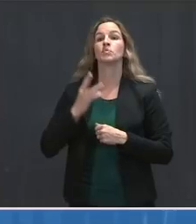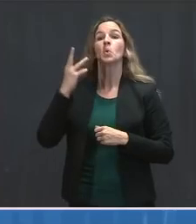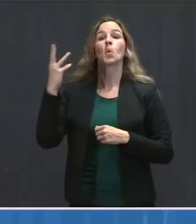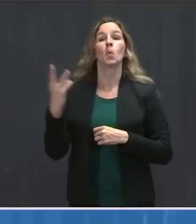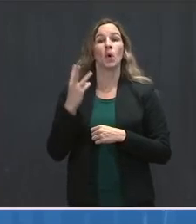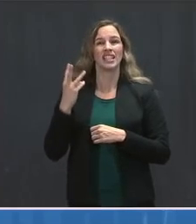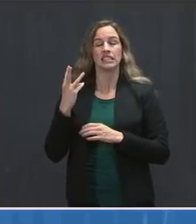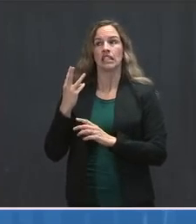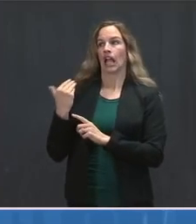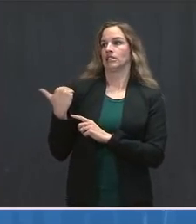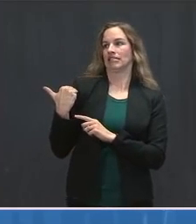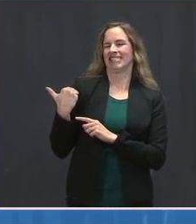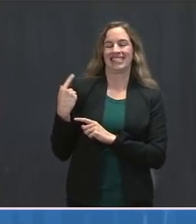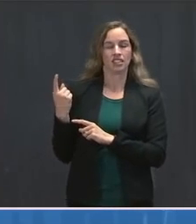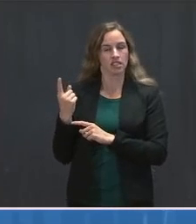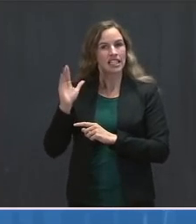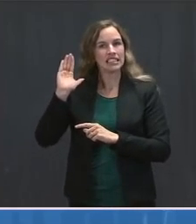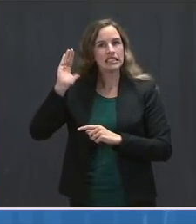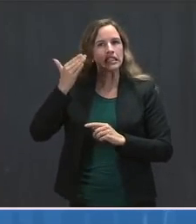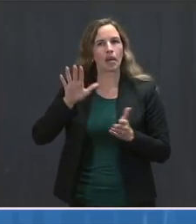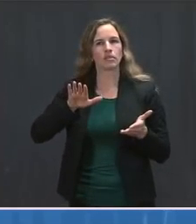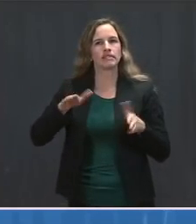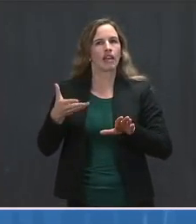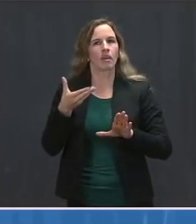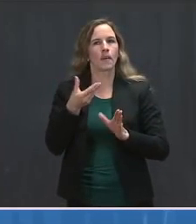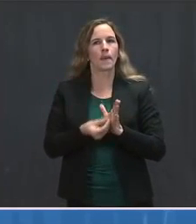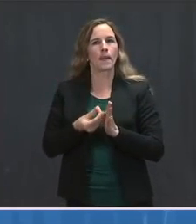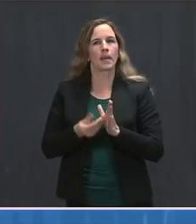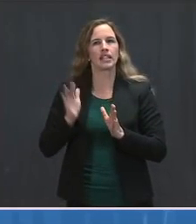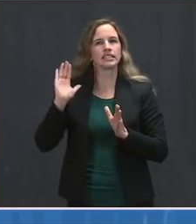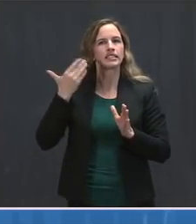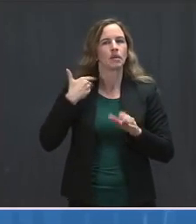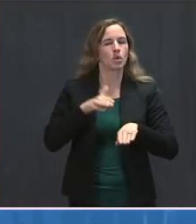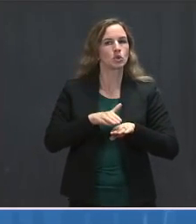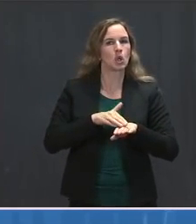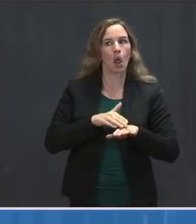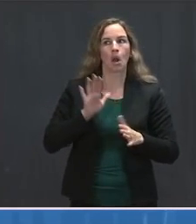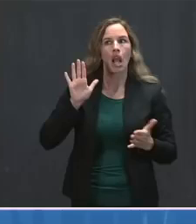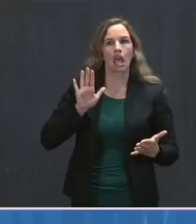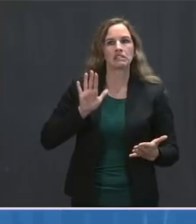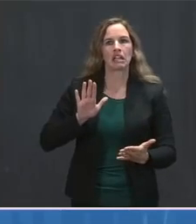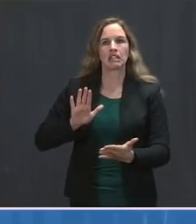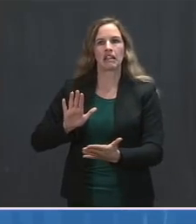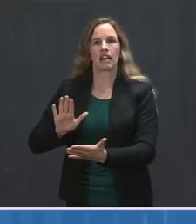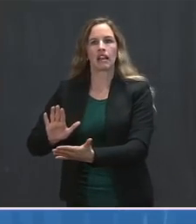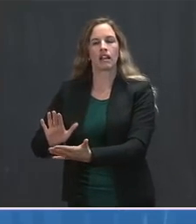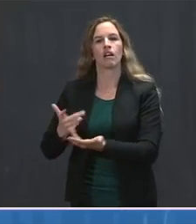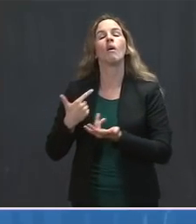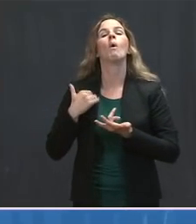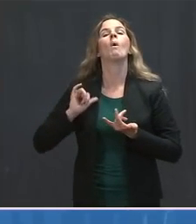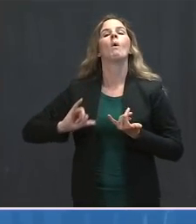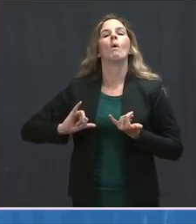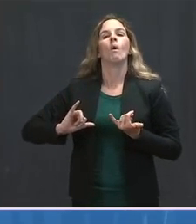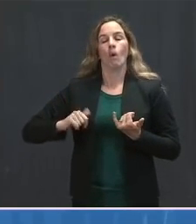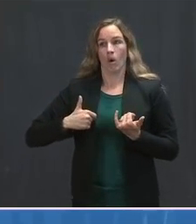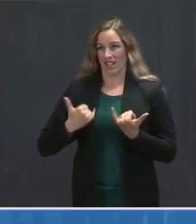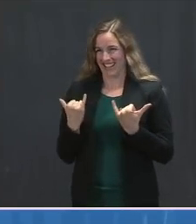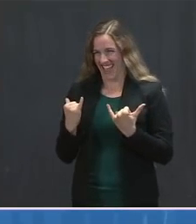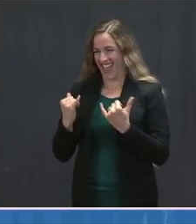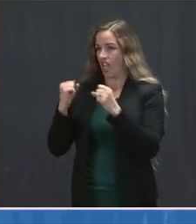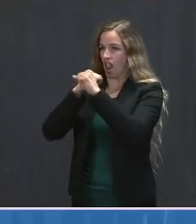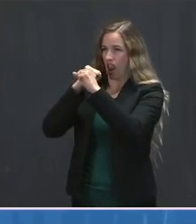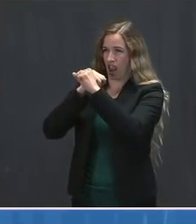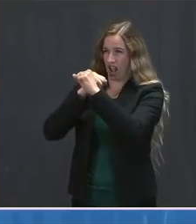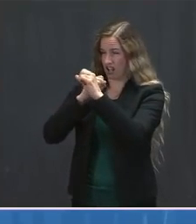slowing and that we anticipated deaths would start to decrease in the coming weeks. Early data suggests now we're starting to see